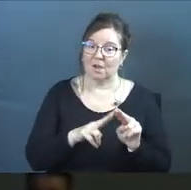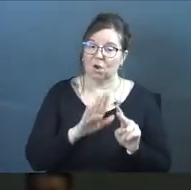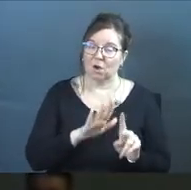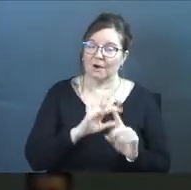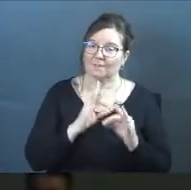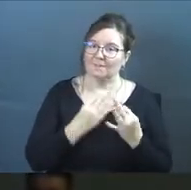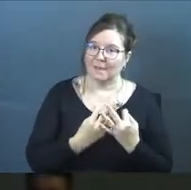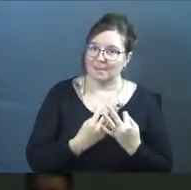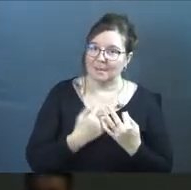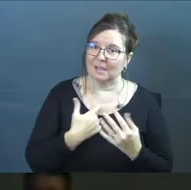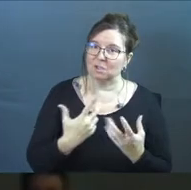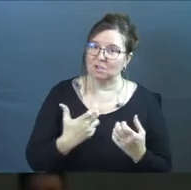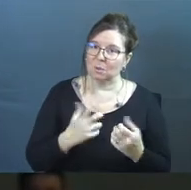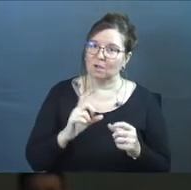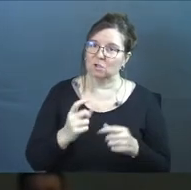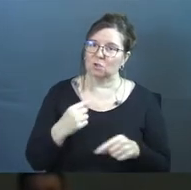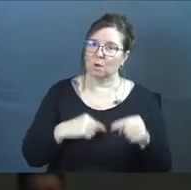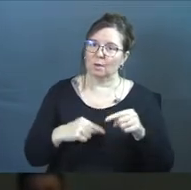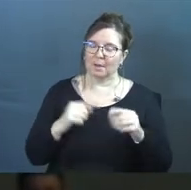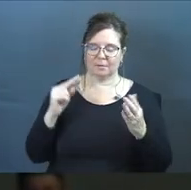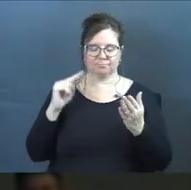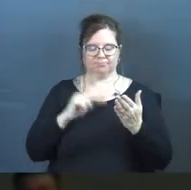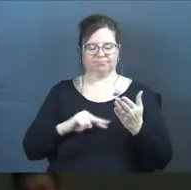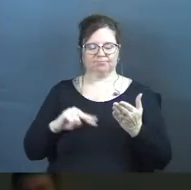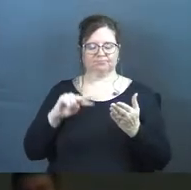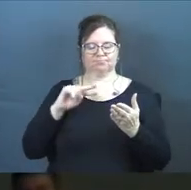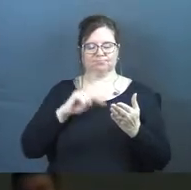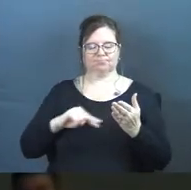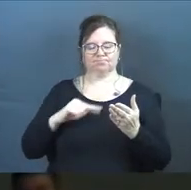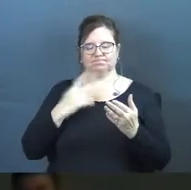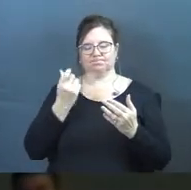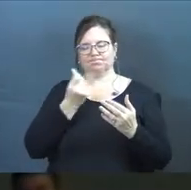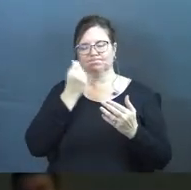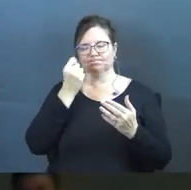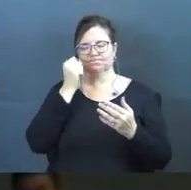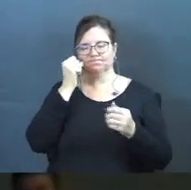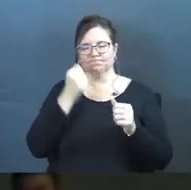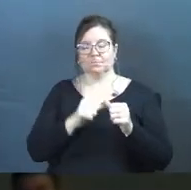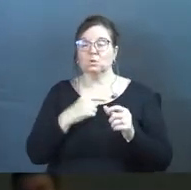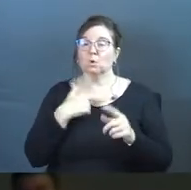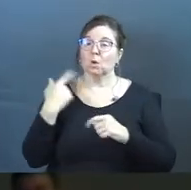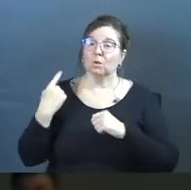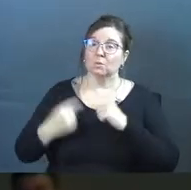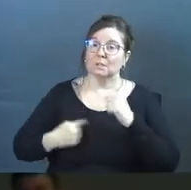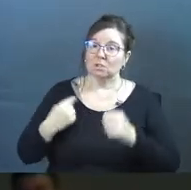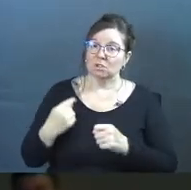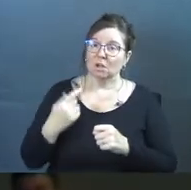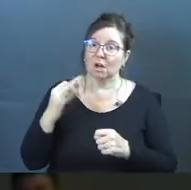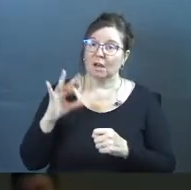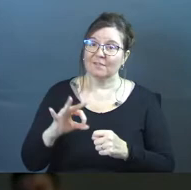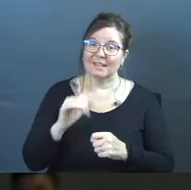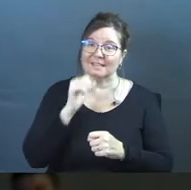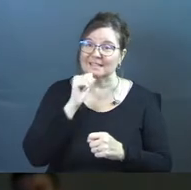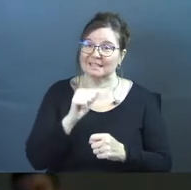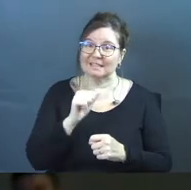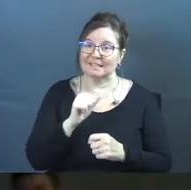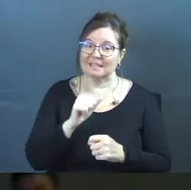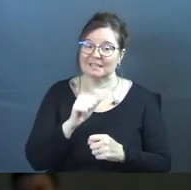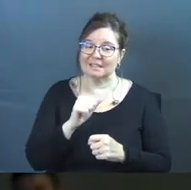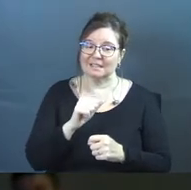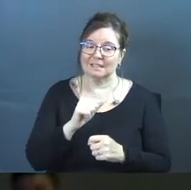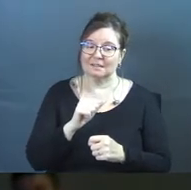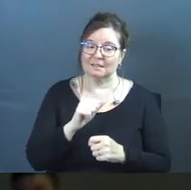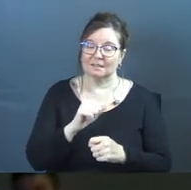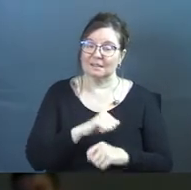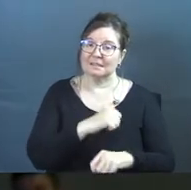her family that she wants to go back and reflect upon. Right? And so the tradition of that did not inform